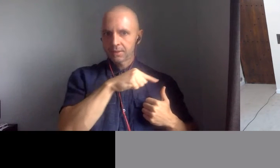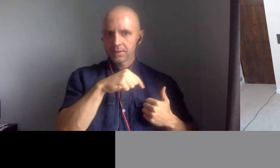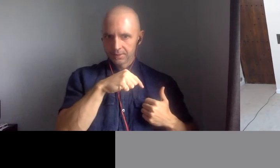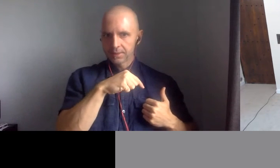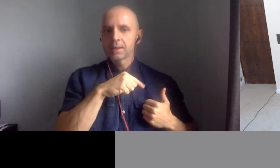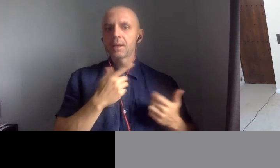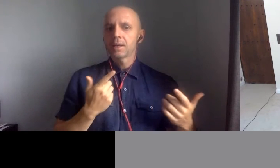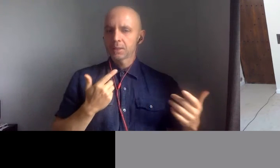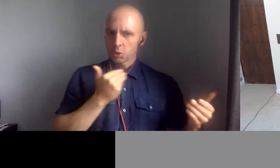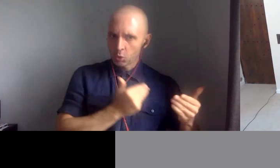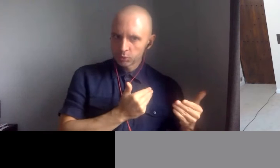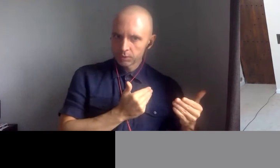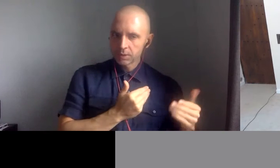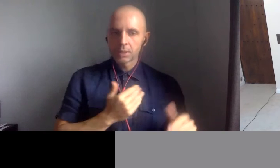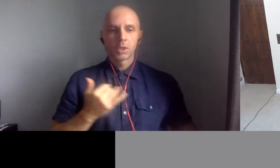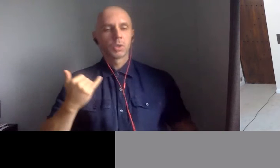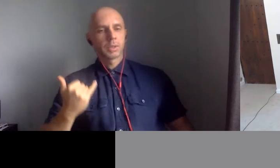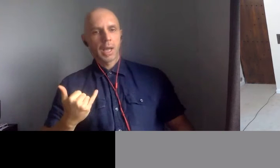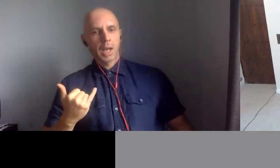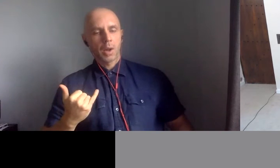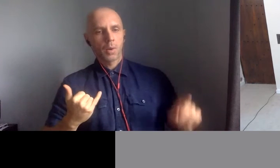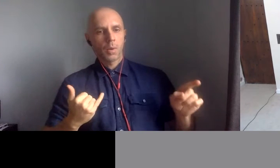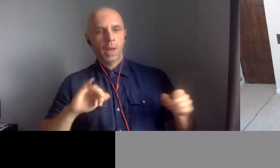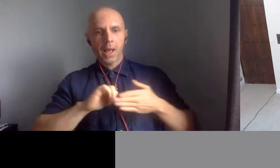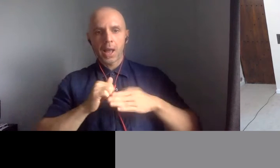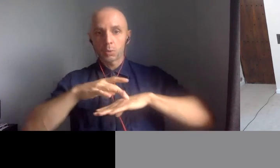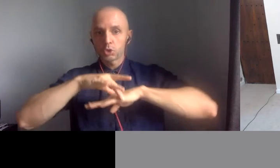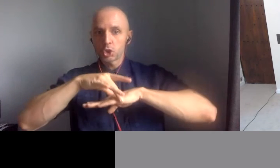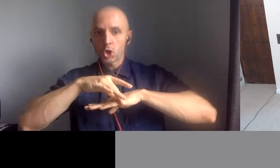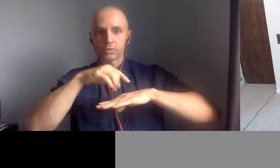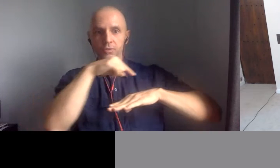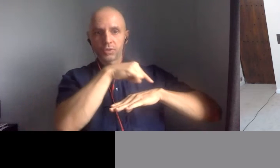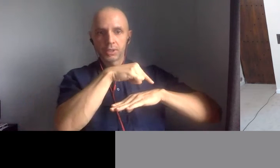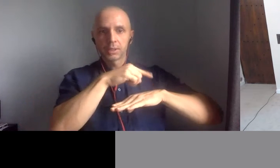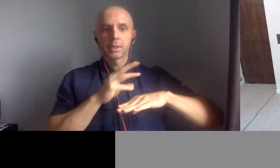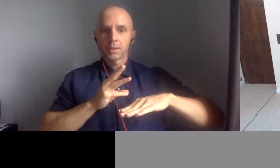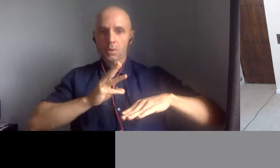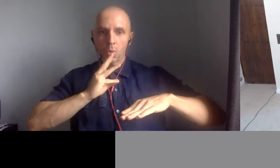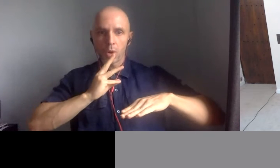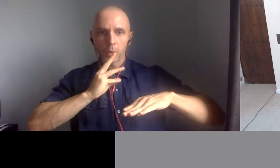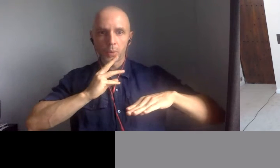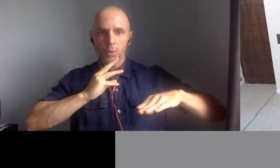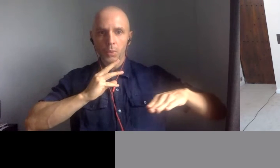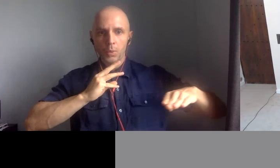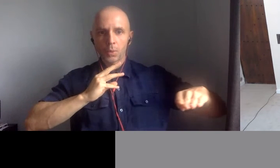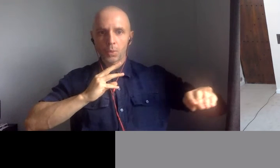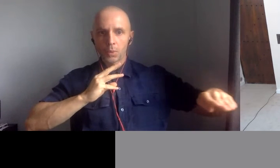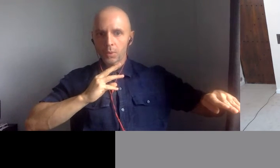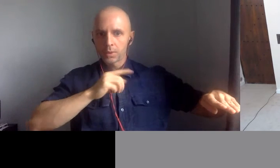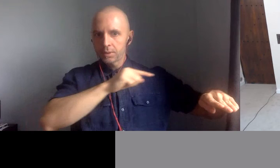away from the sea. So we look at how the geography has changed, but broadly at how that impacts